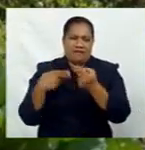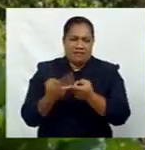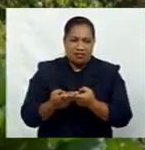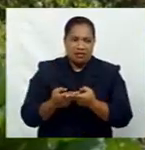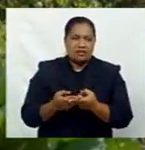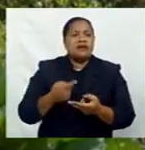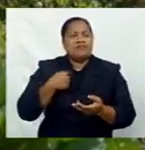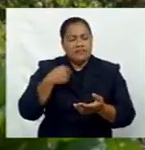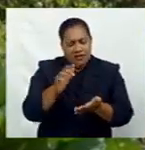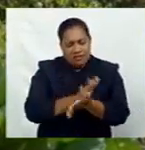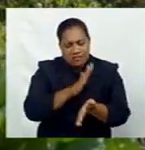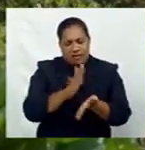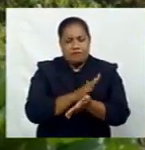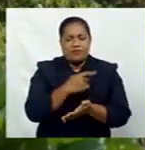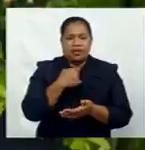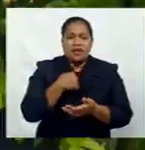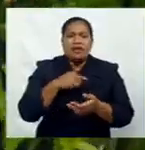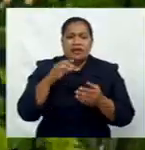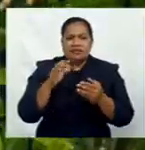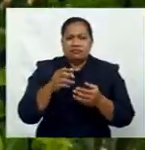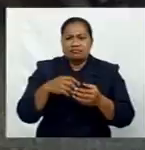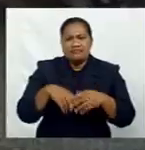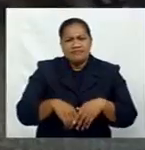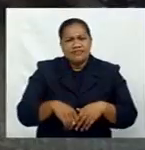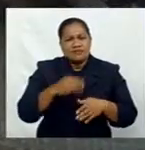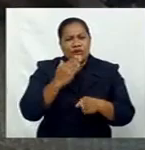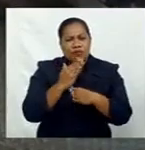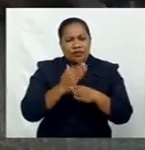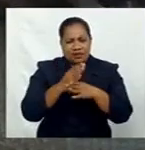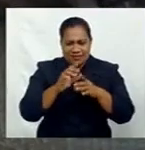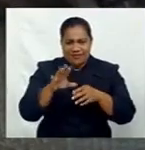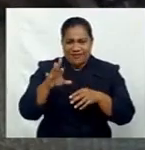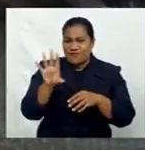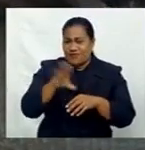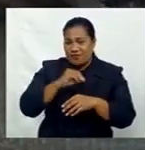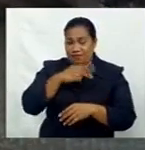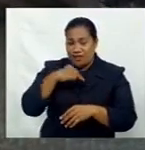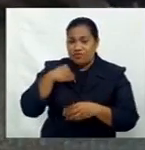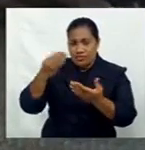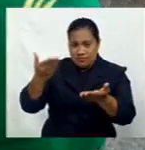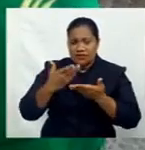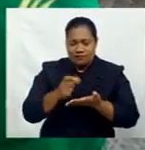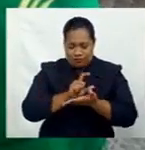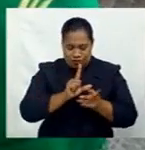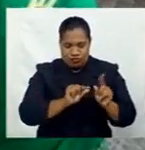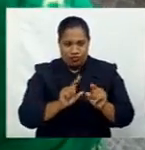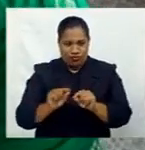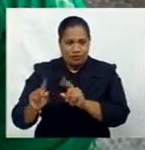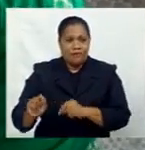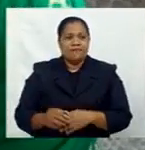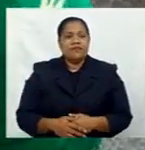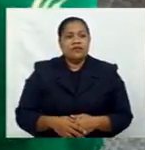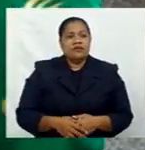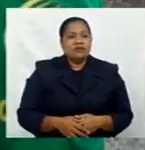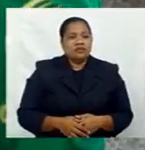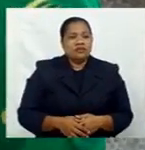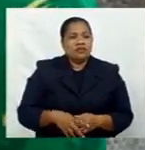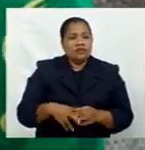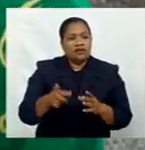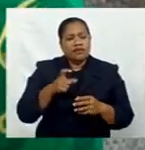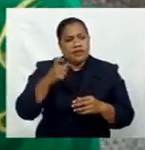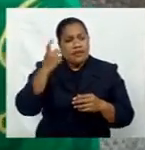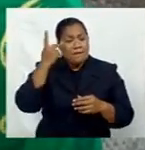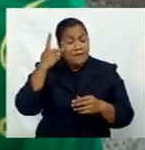with all the worksheets issued by the ministry. The students, teachers and five parents are currently being housed in